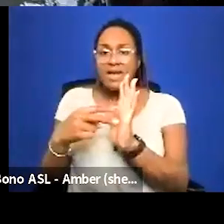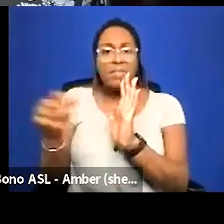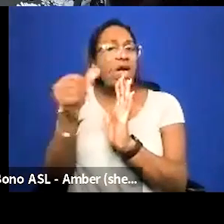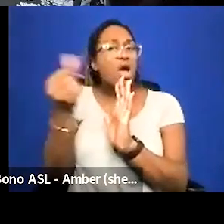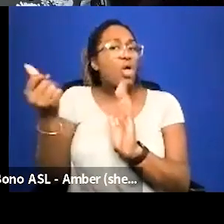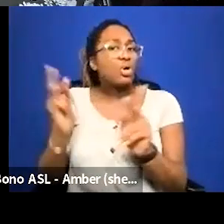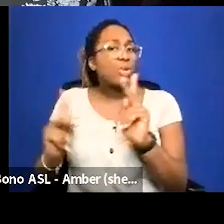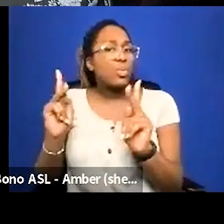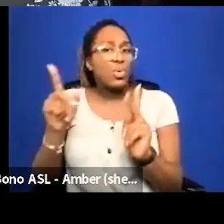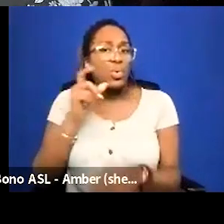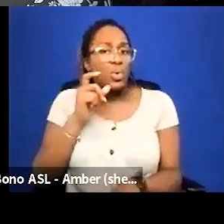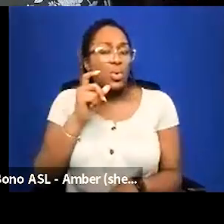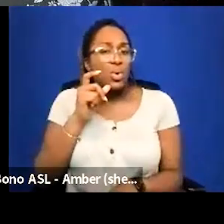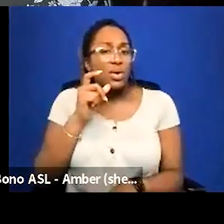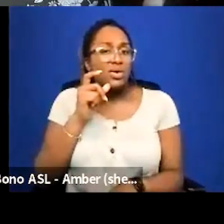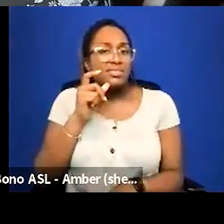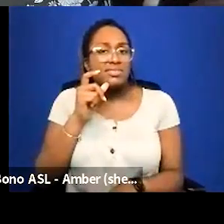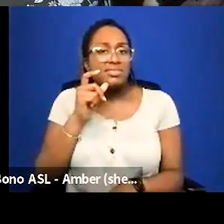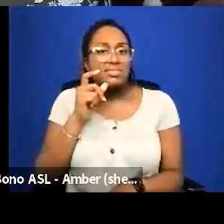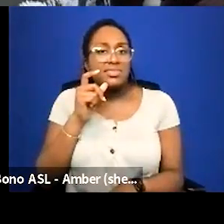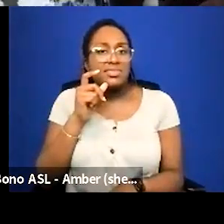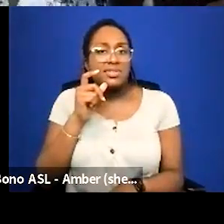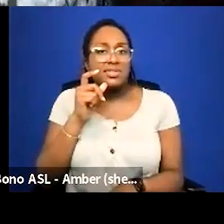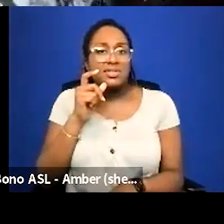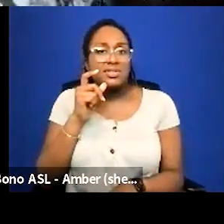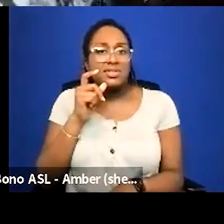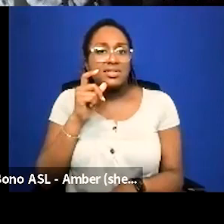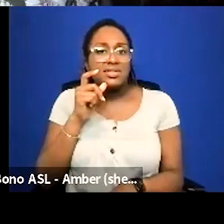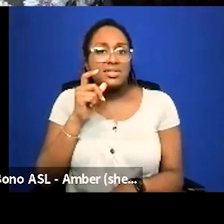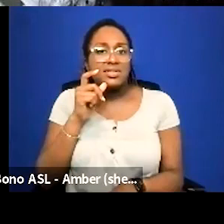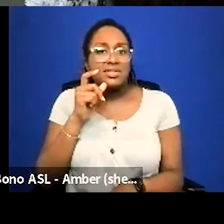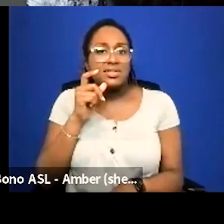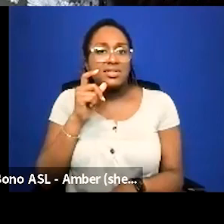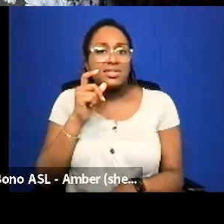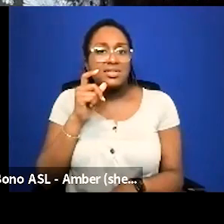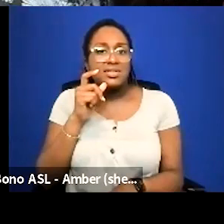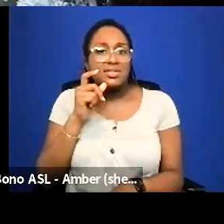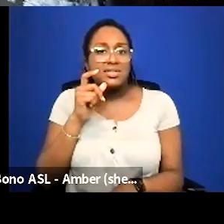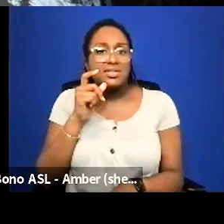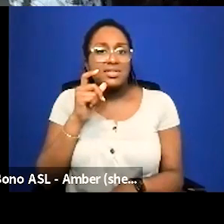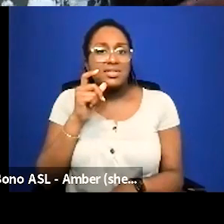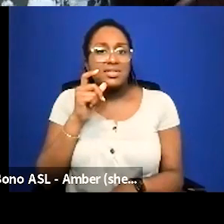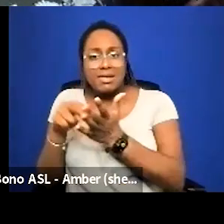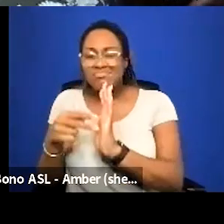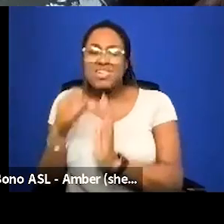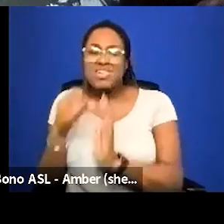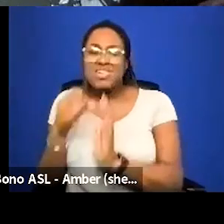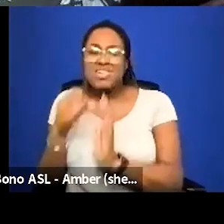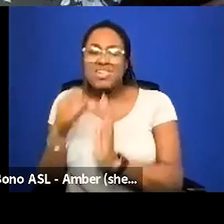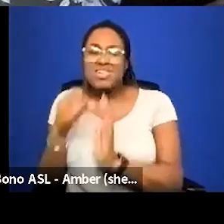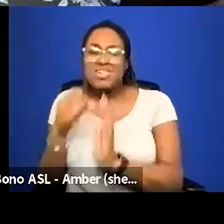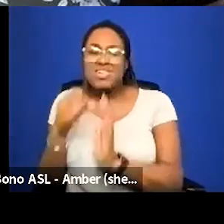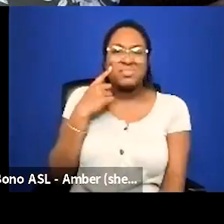you know defining us into it they were narrowing our definition um i don't think that we um